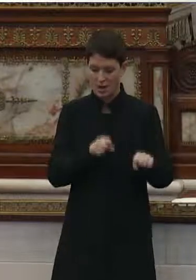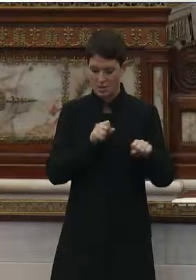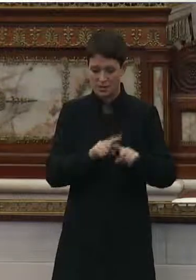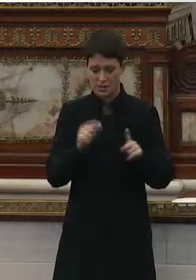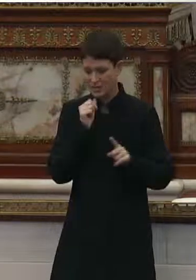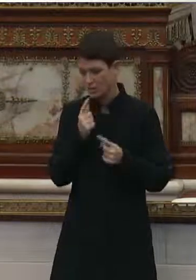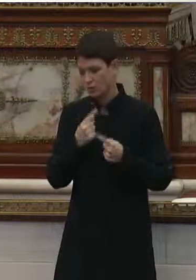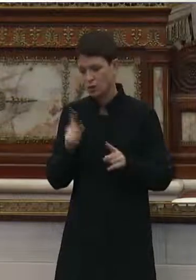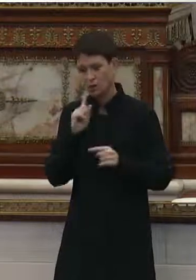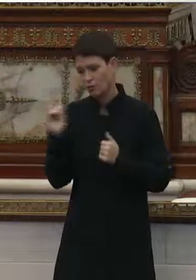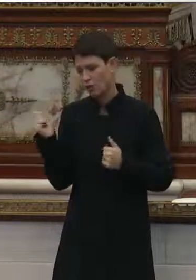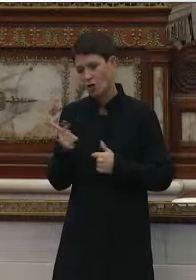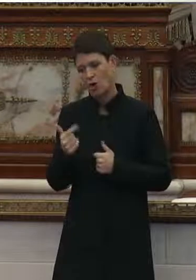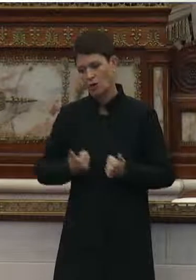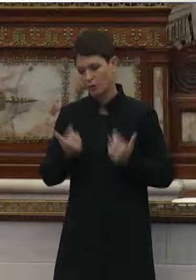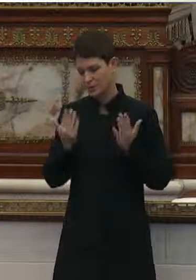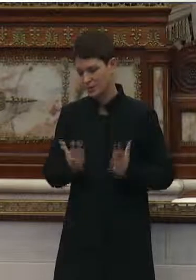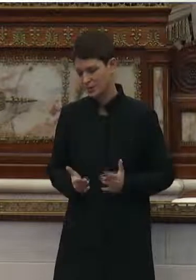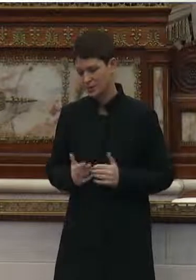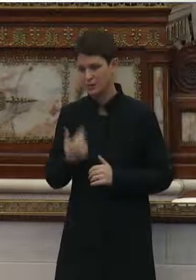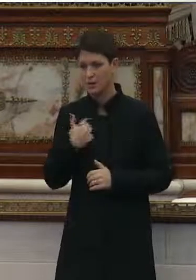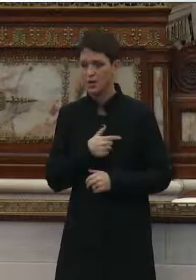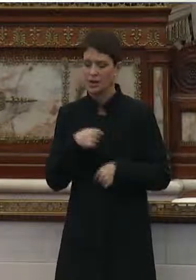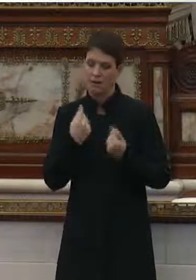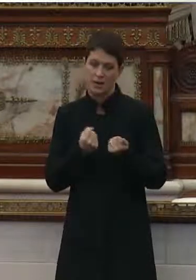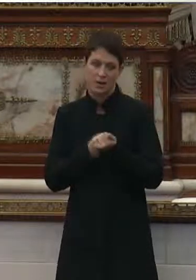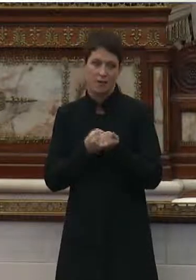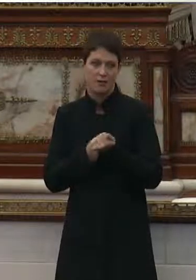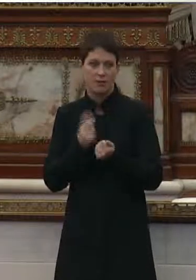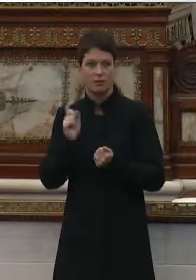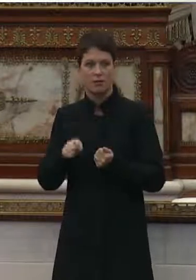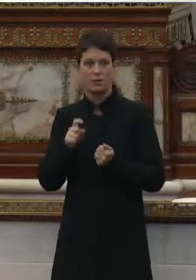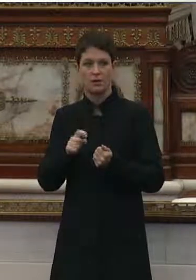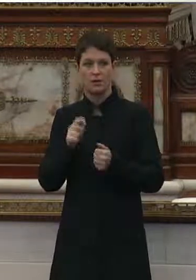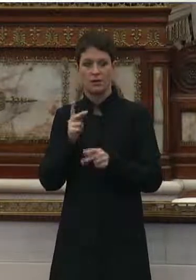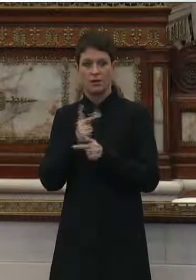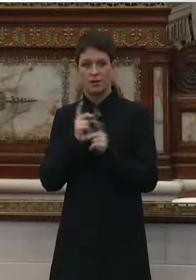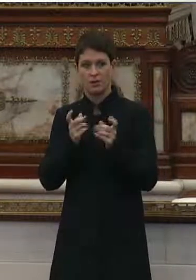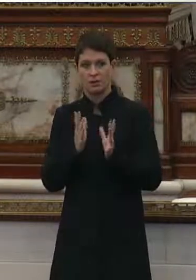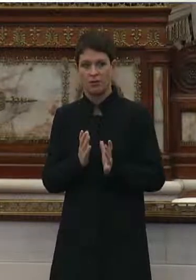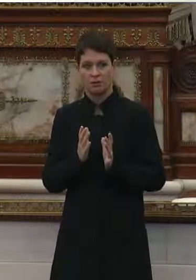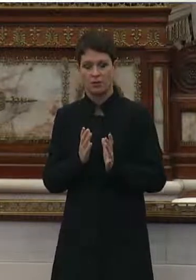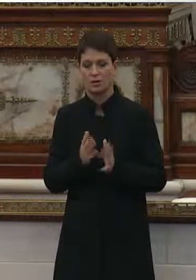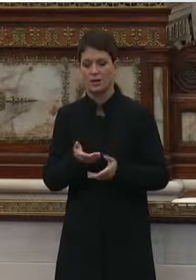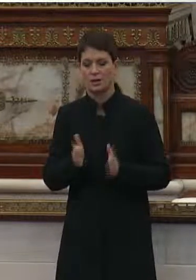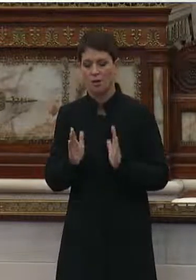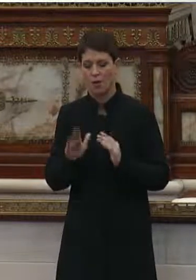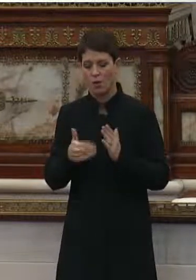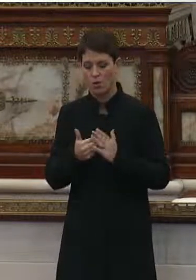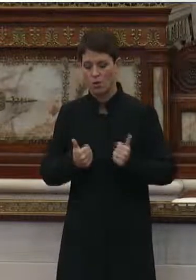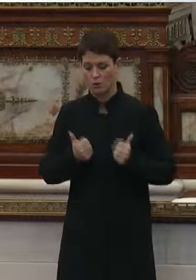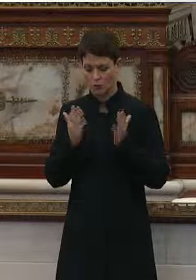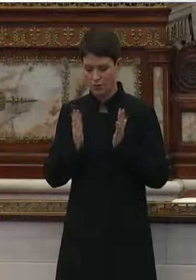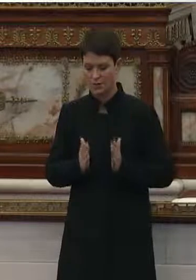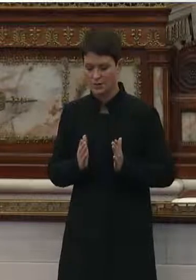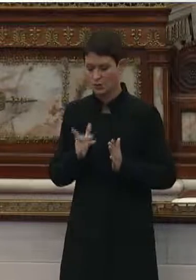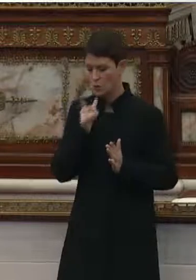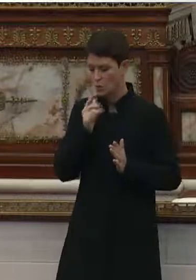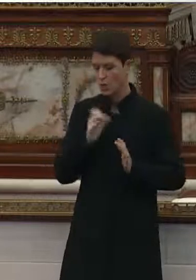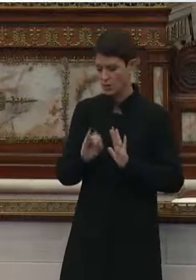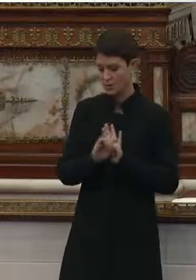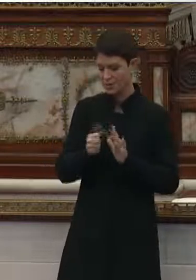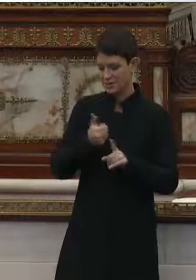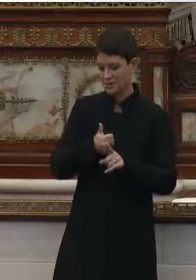not work for all. And we've been advocating for essential caregivers, which will allow all residents who wish to